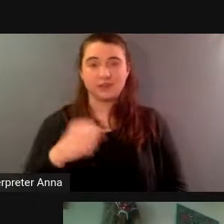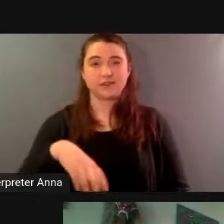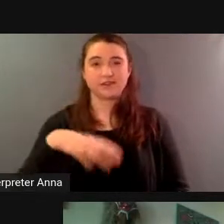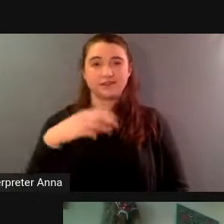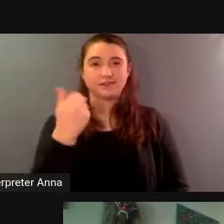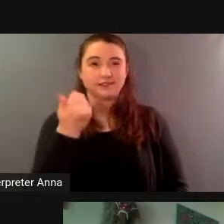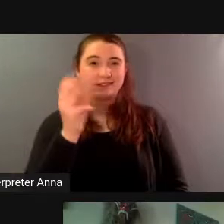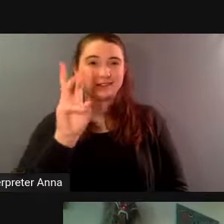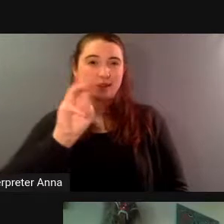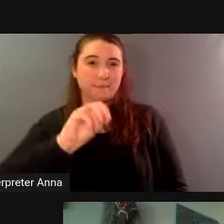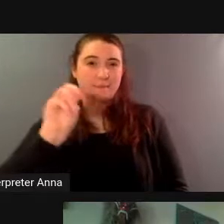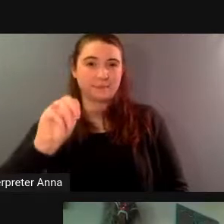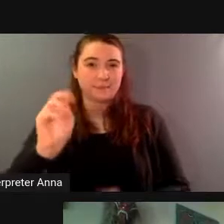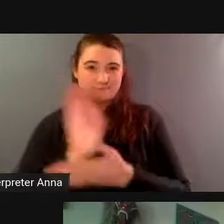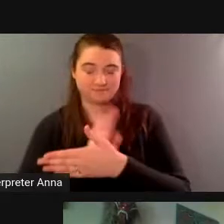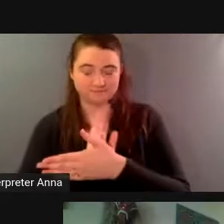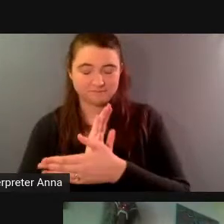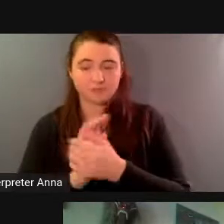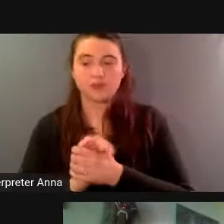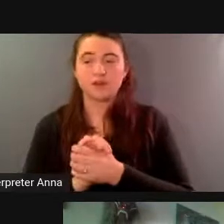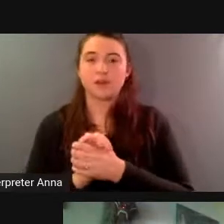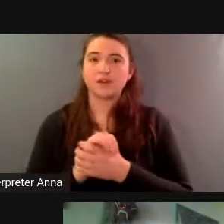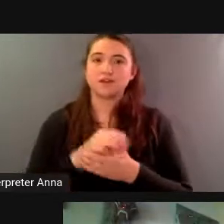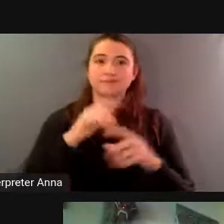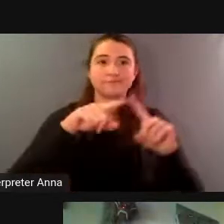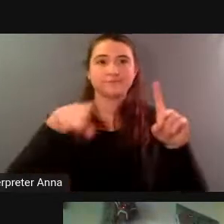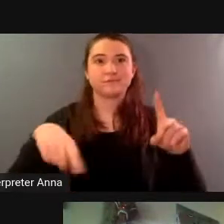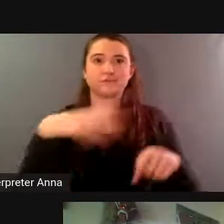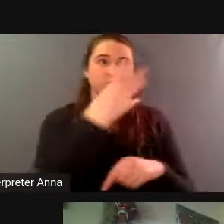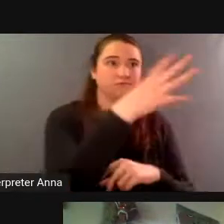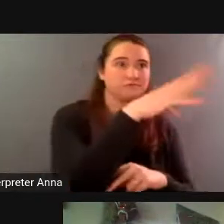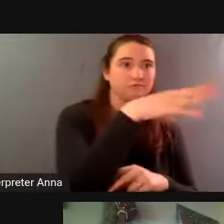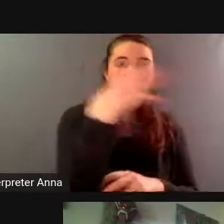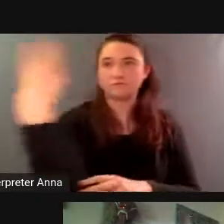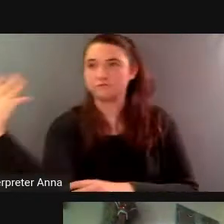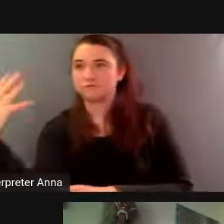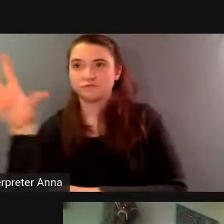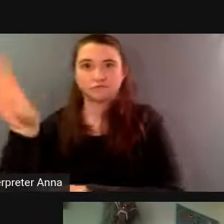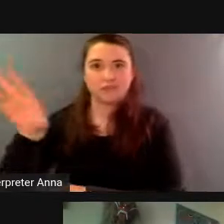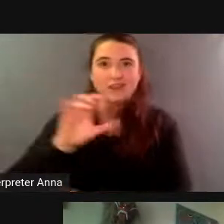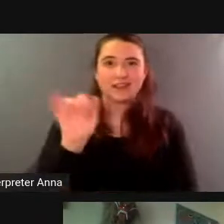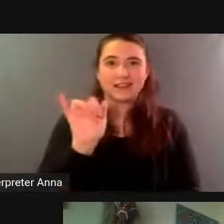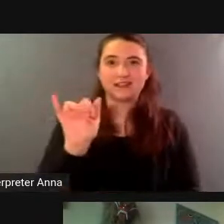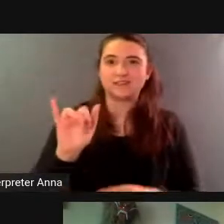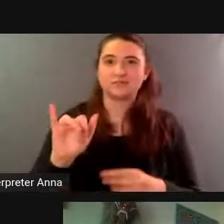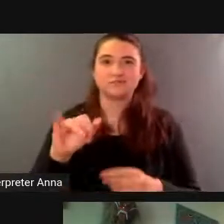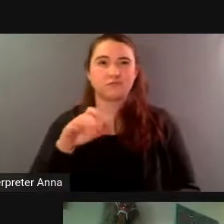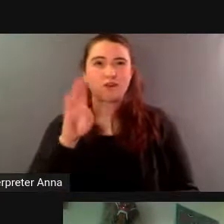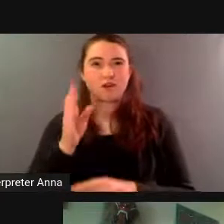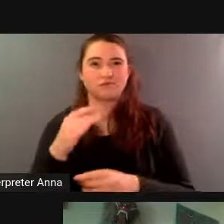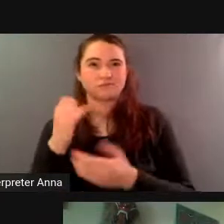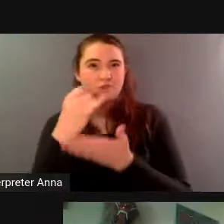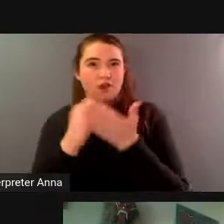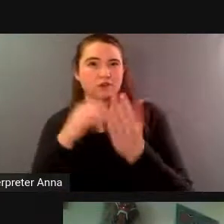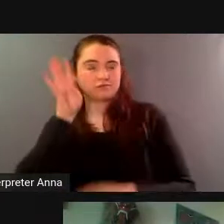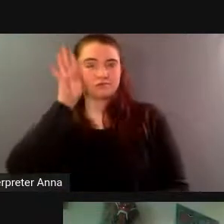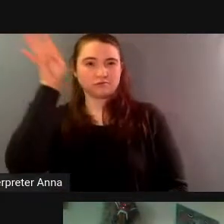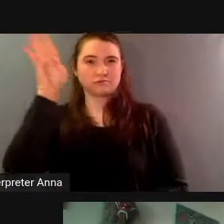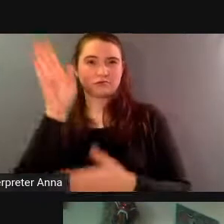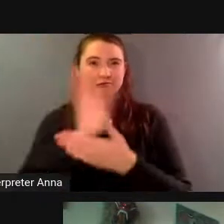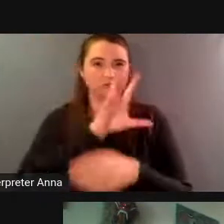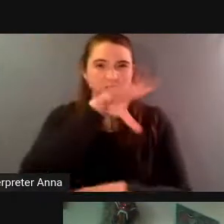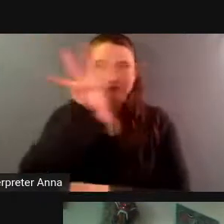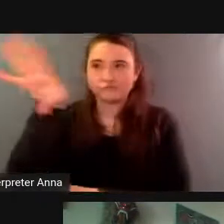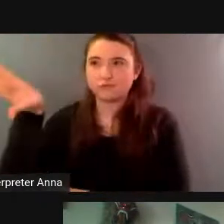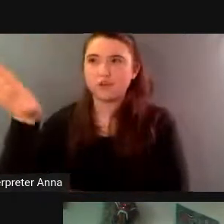often from multiple angles and with in a very cinematic way and she um you know said